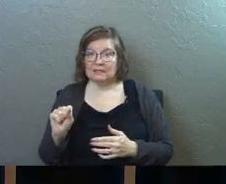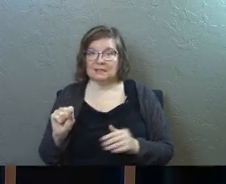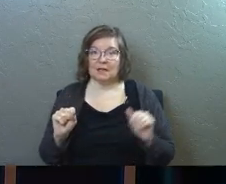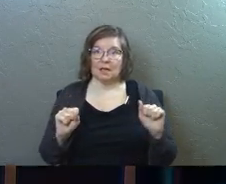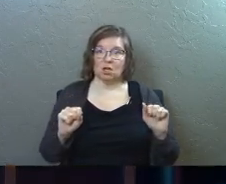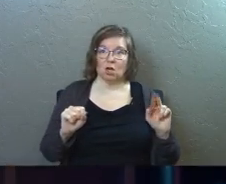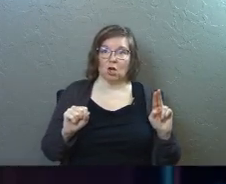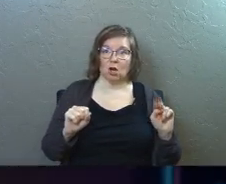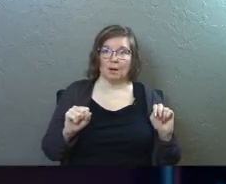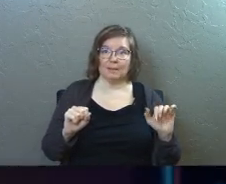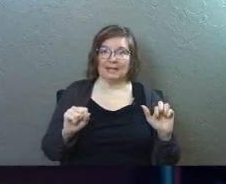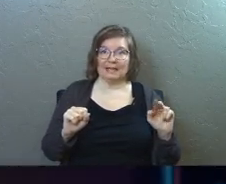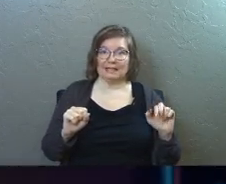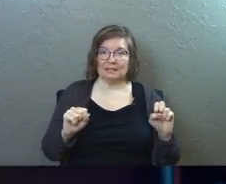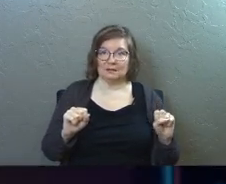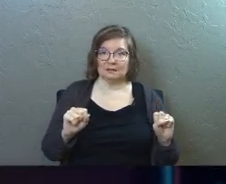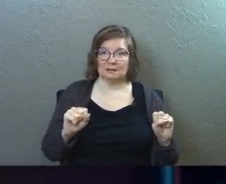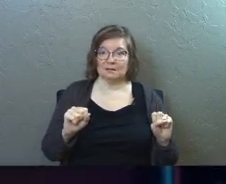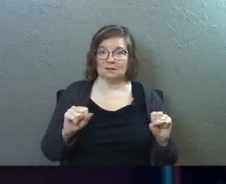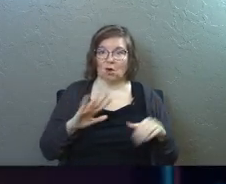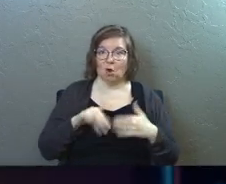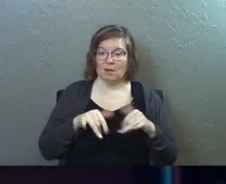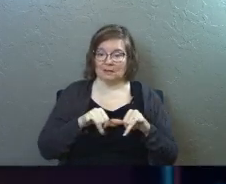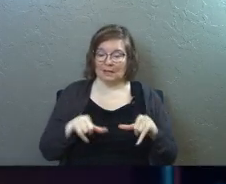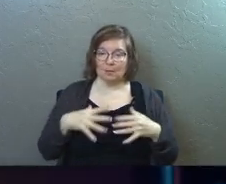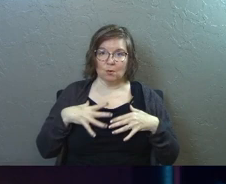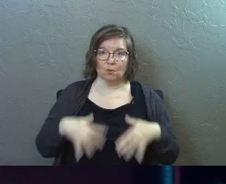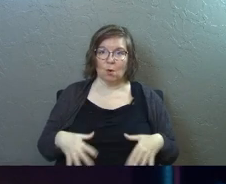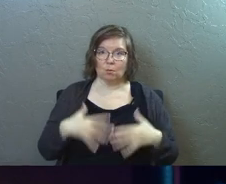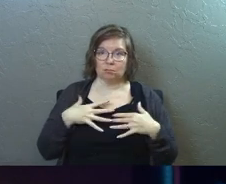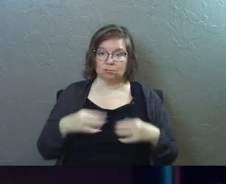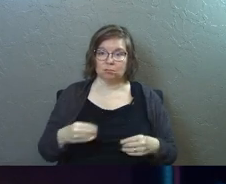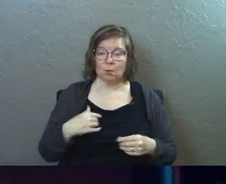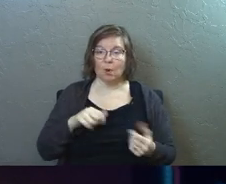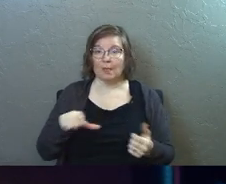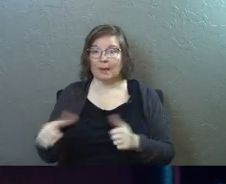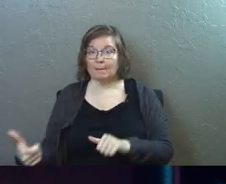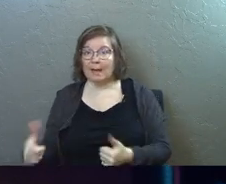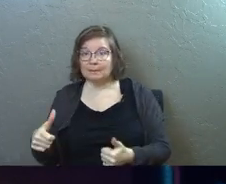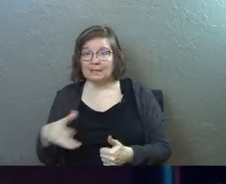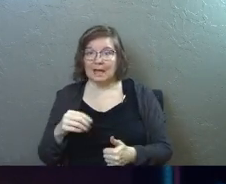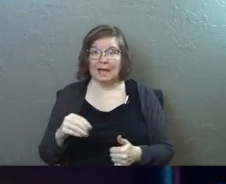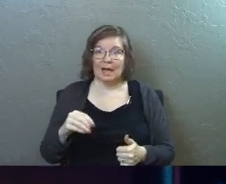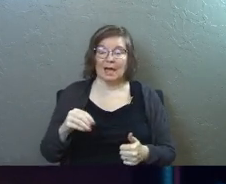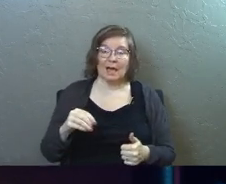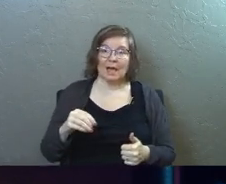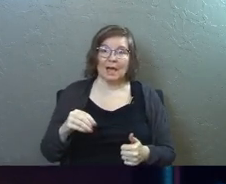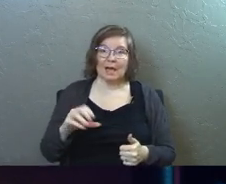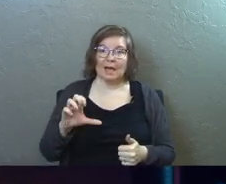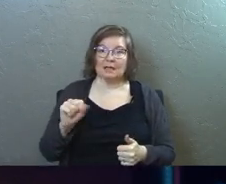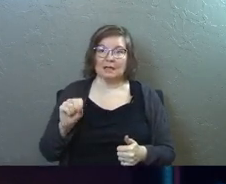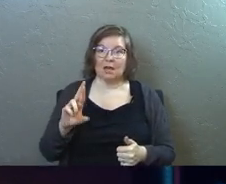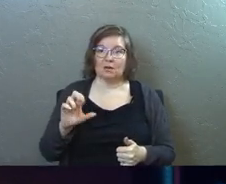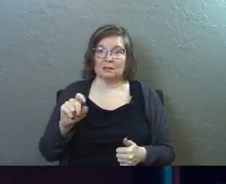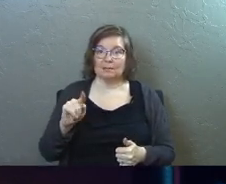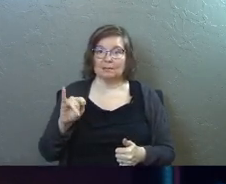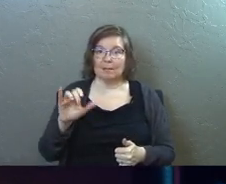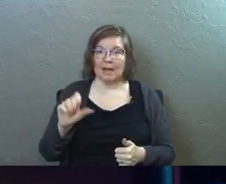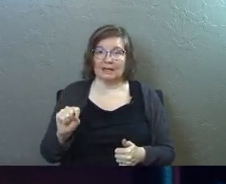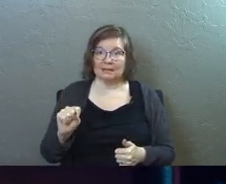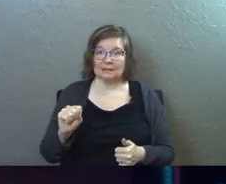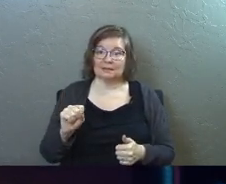all in white robes around the throne of God what if there's Baptists and charismatics all together